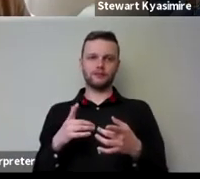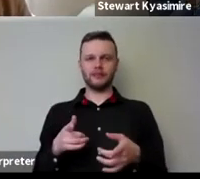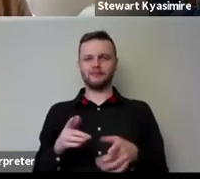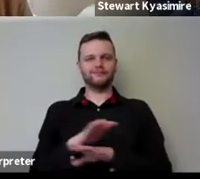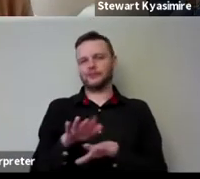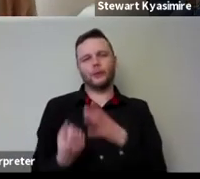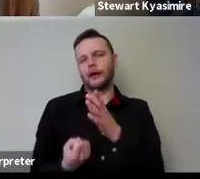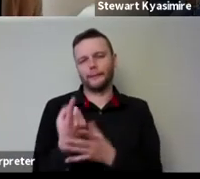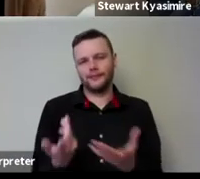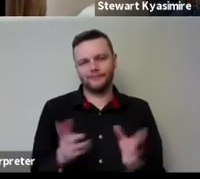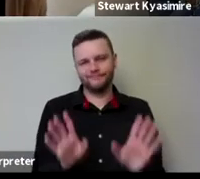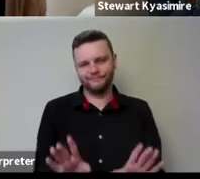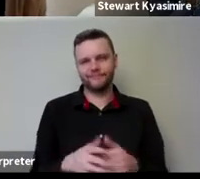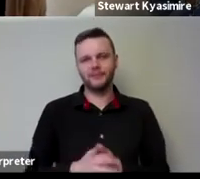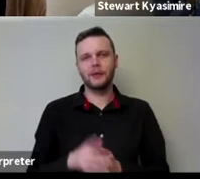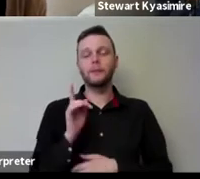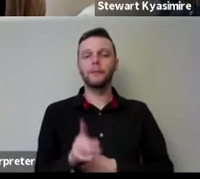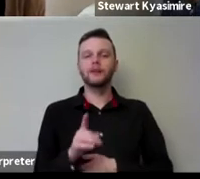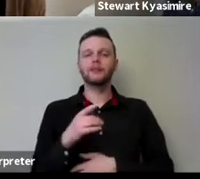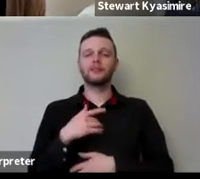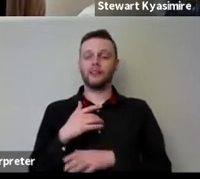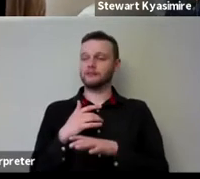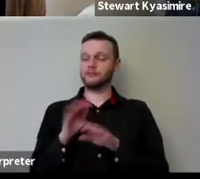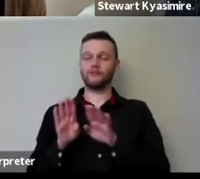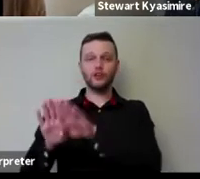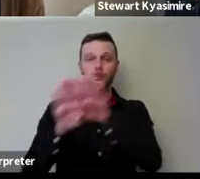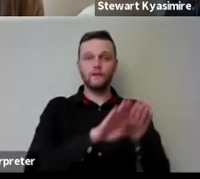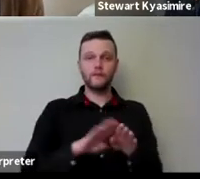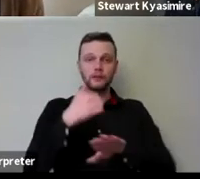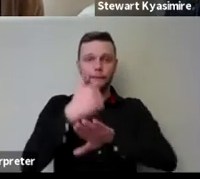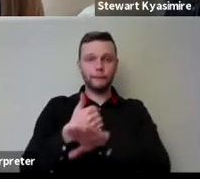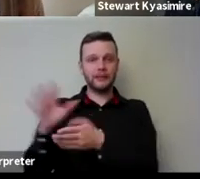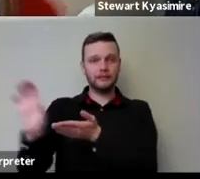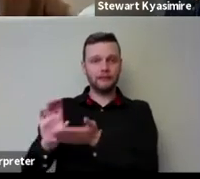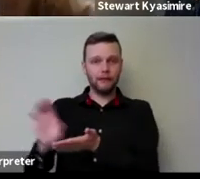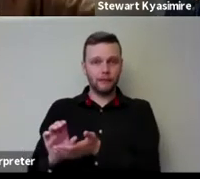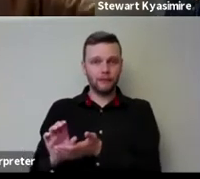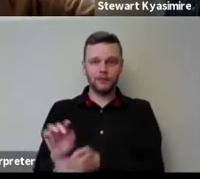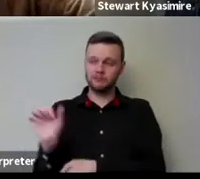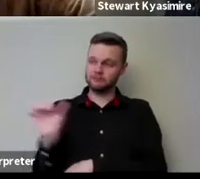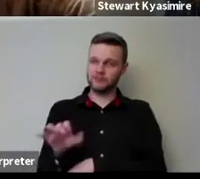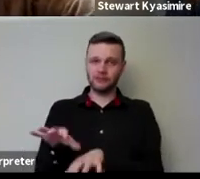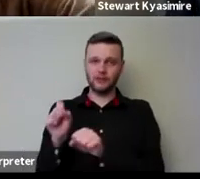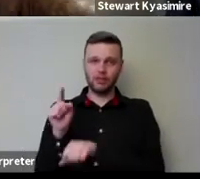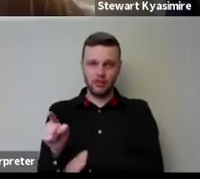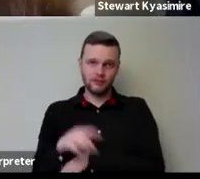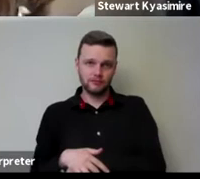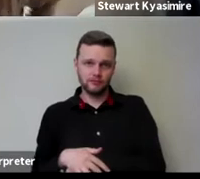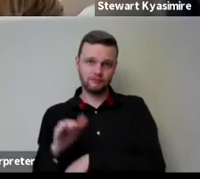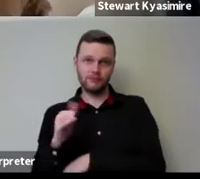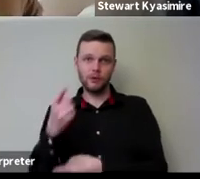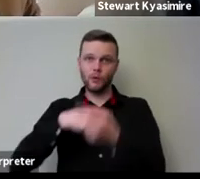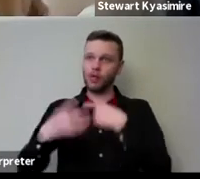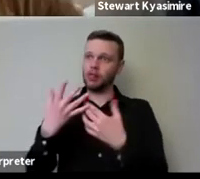happen but universal basic income might be a good place to start and then maybe we'd all have the privilege to